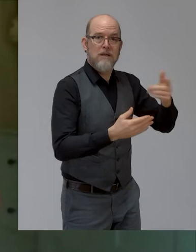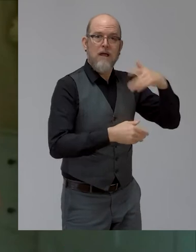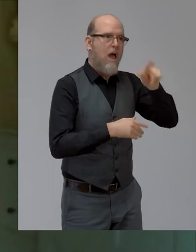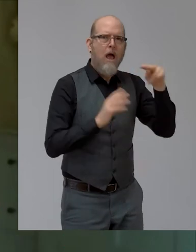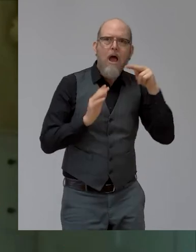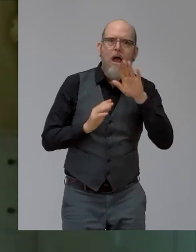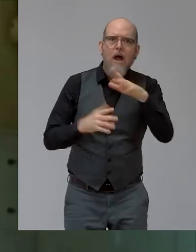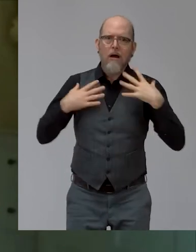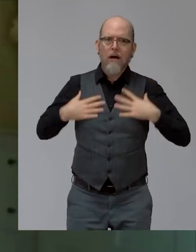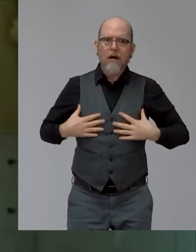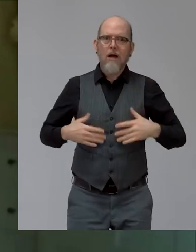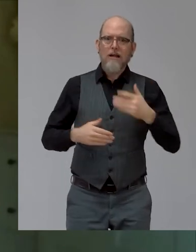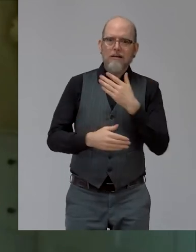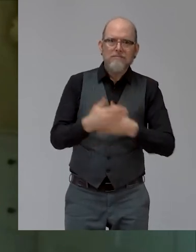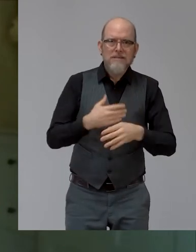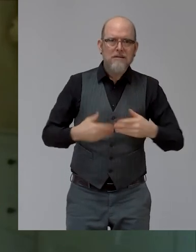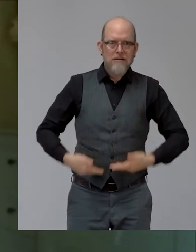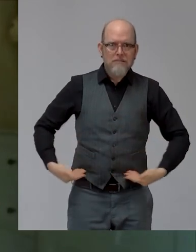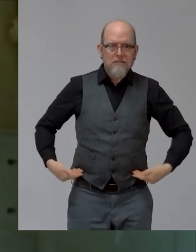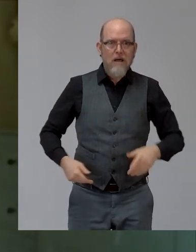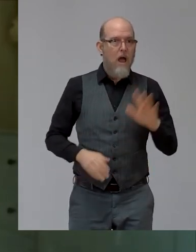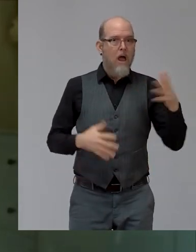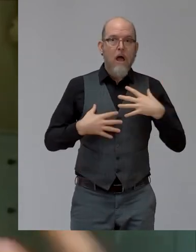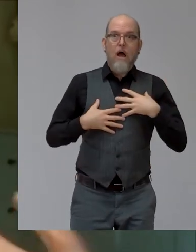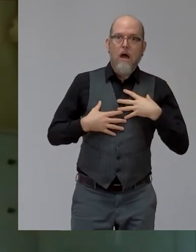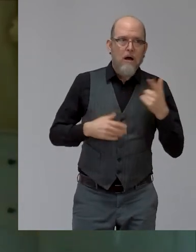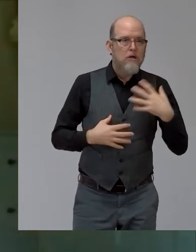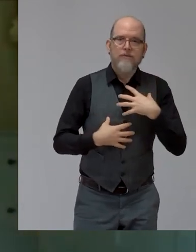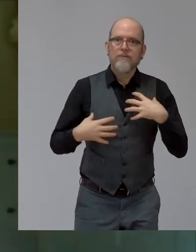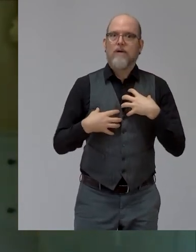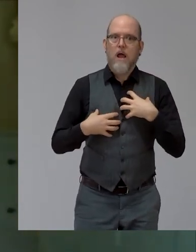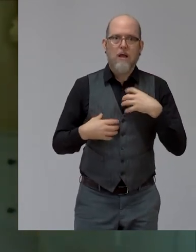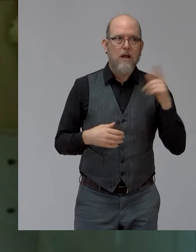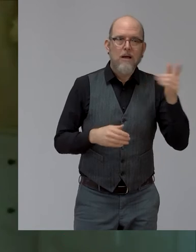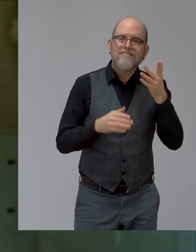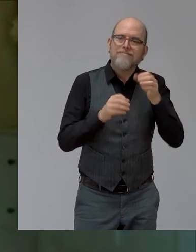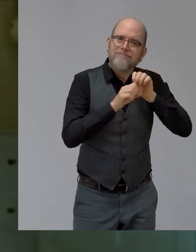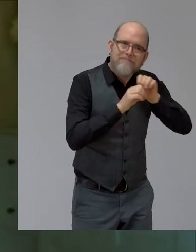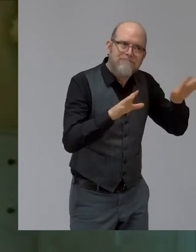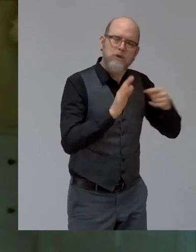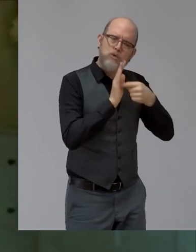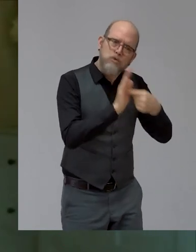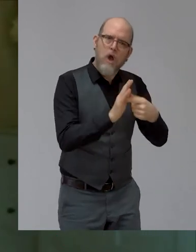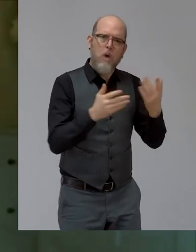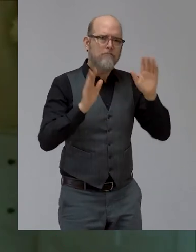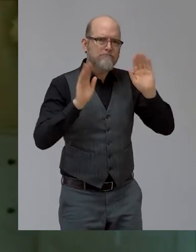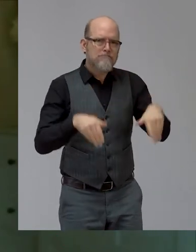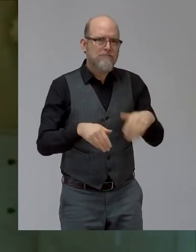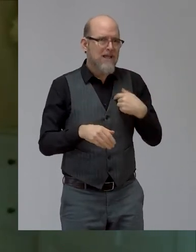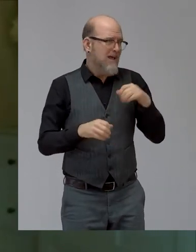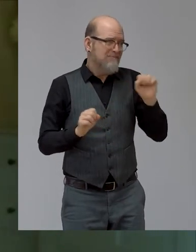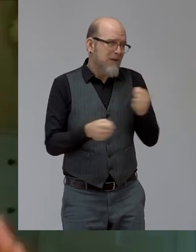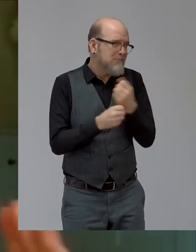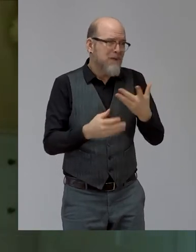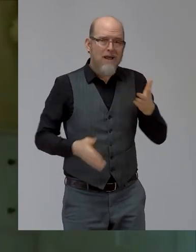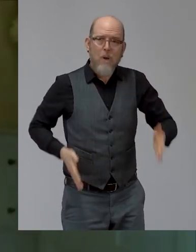by it. And, you know, and I talked about the fact that I won't be going running with anyone and that I am actually going to be in a wheelchair.